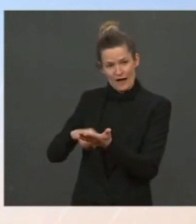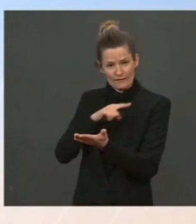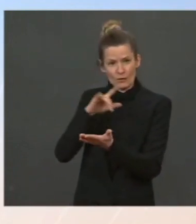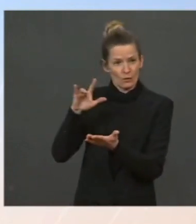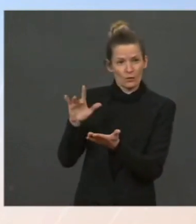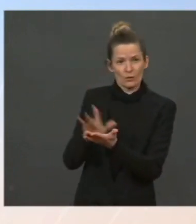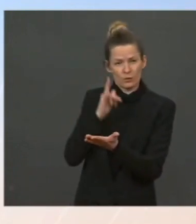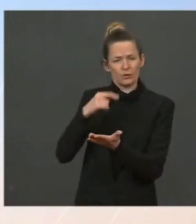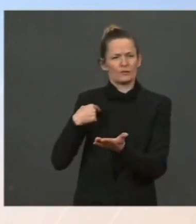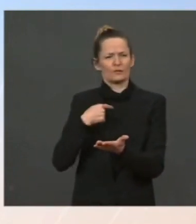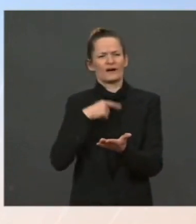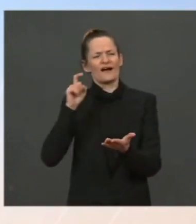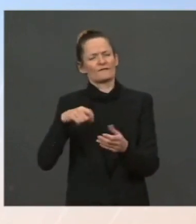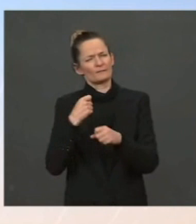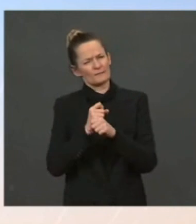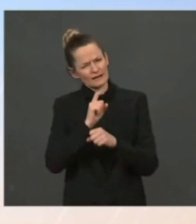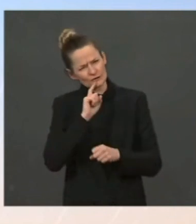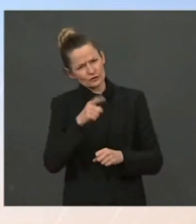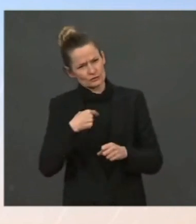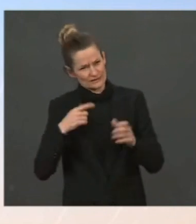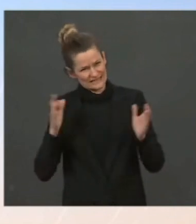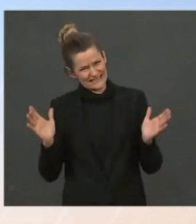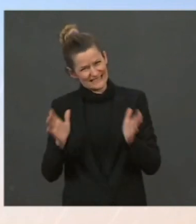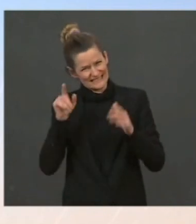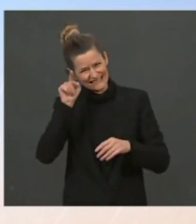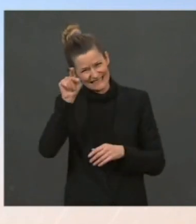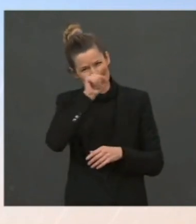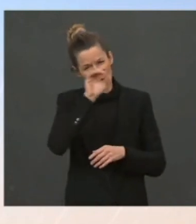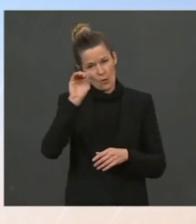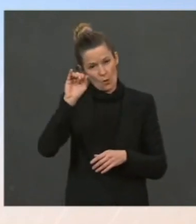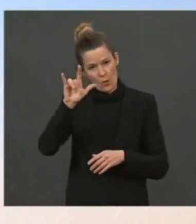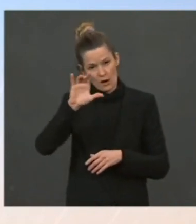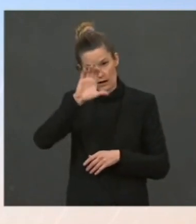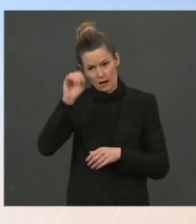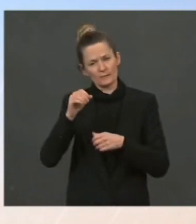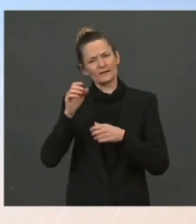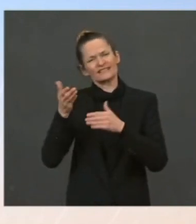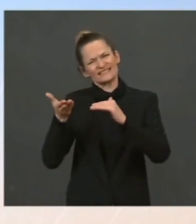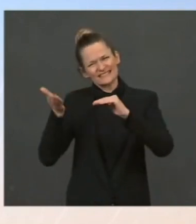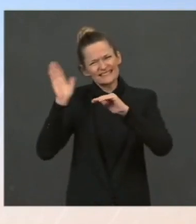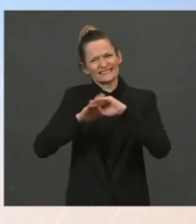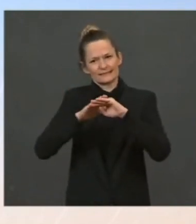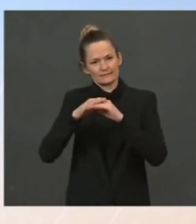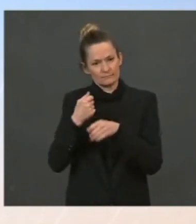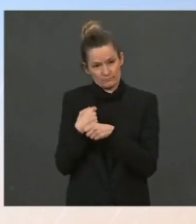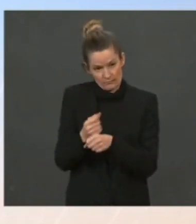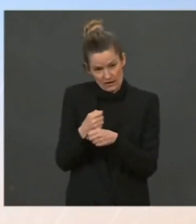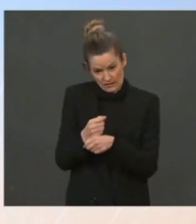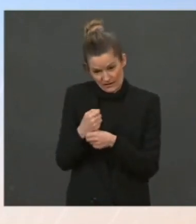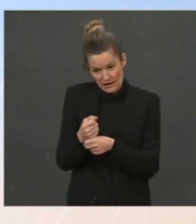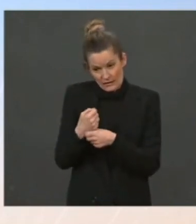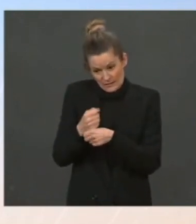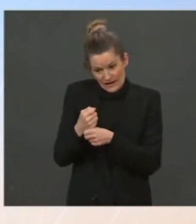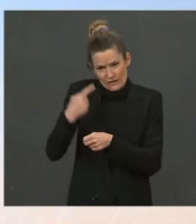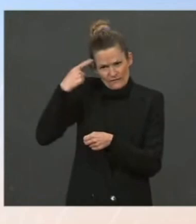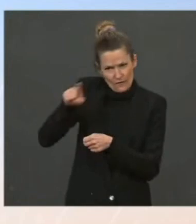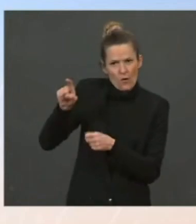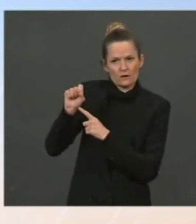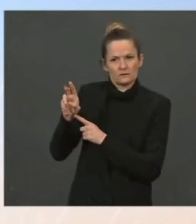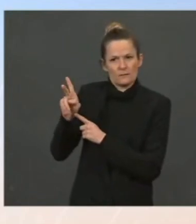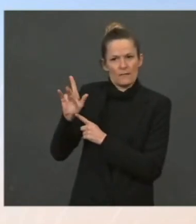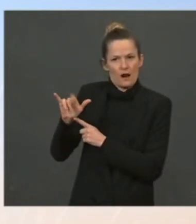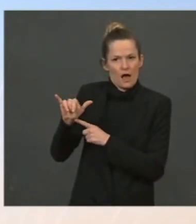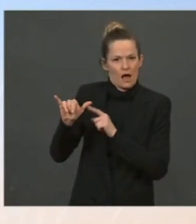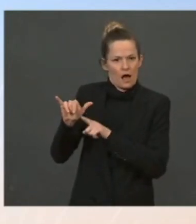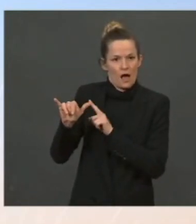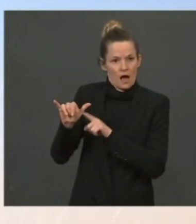encourage them to increase supply. We want supply to be increased both inside the United States and around the